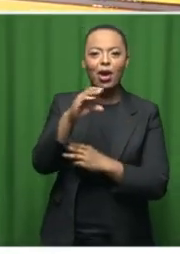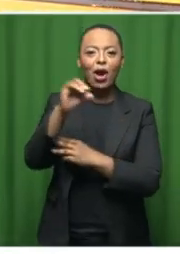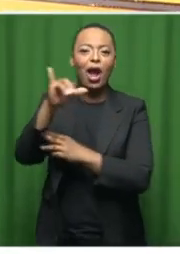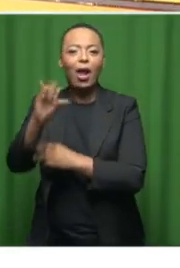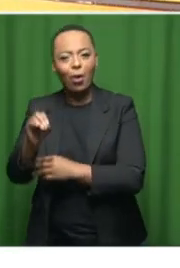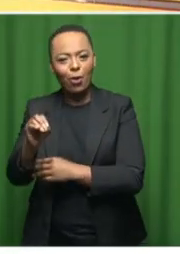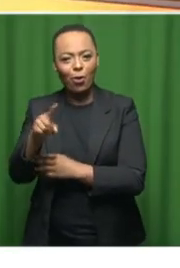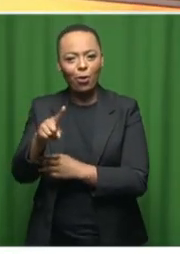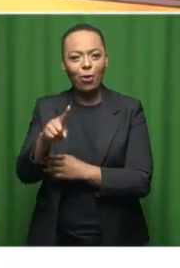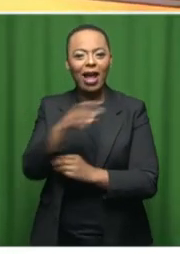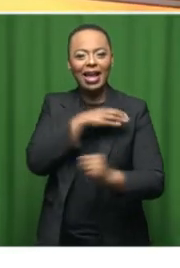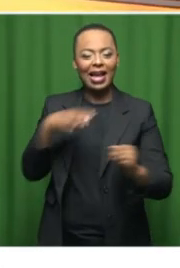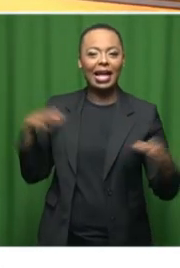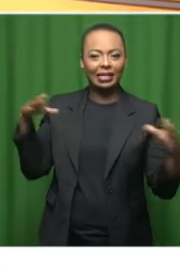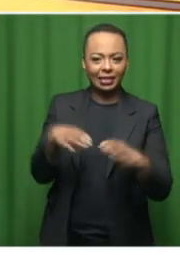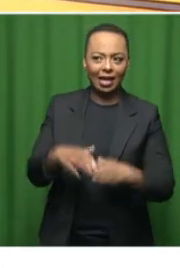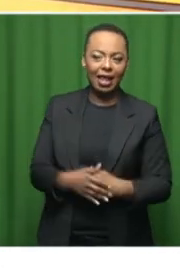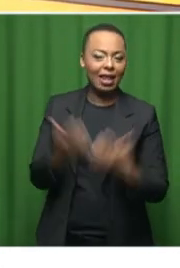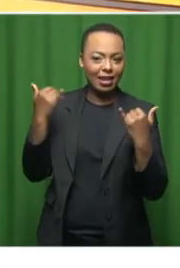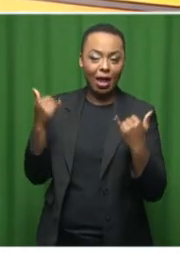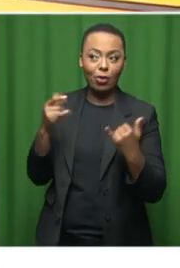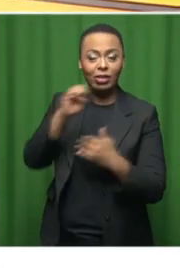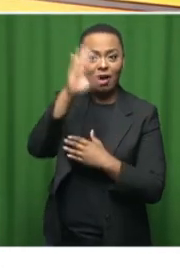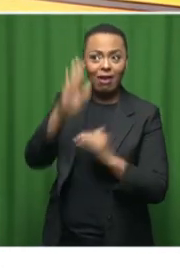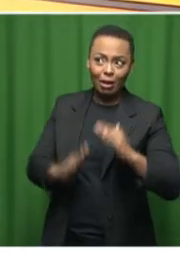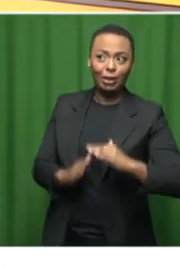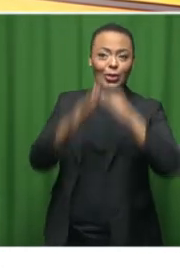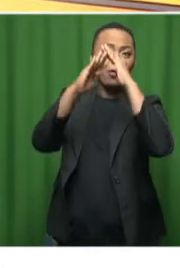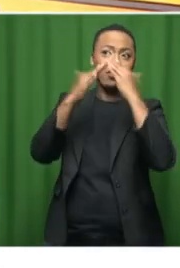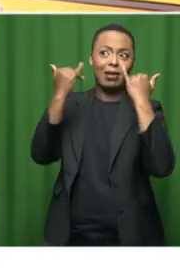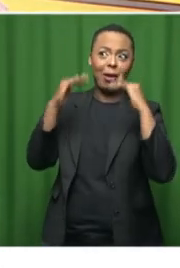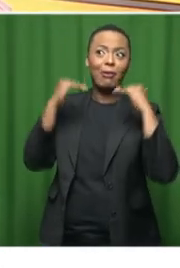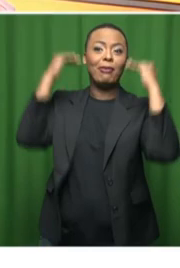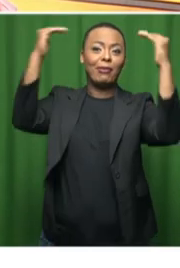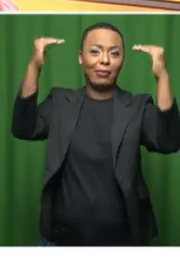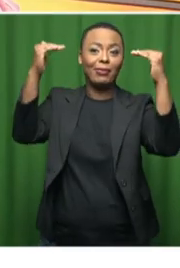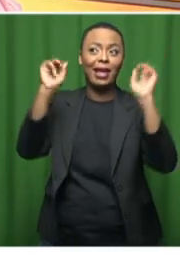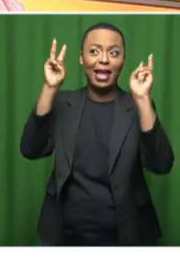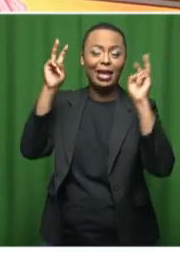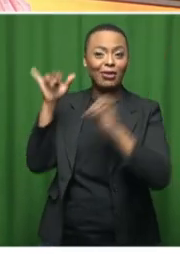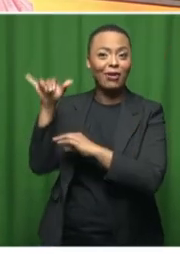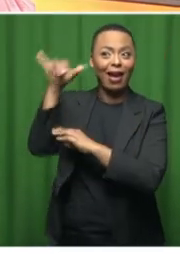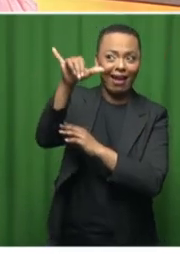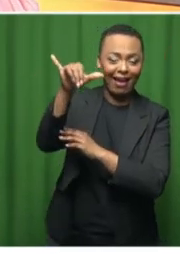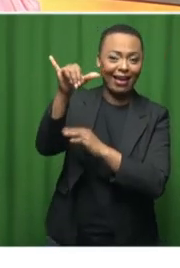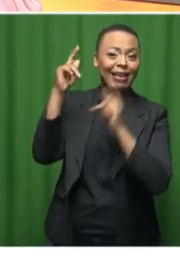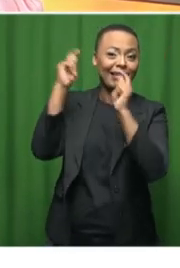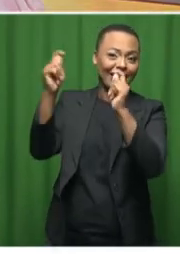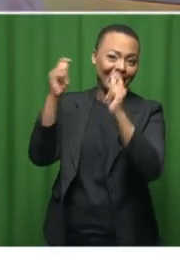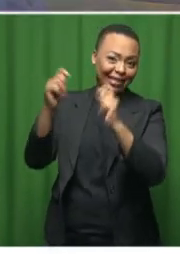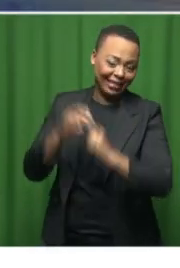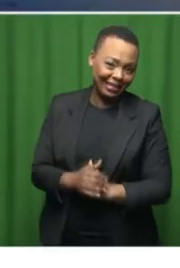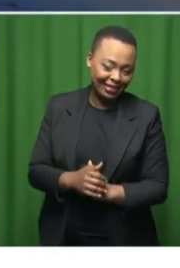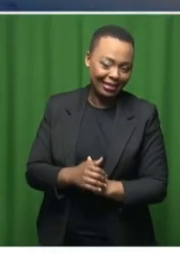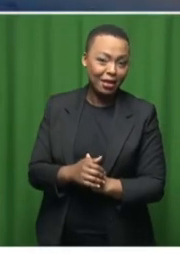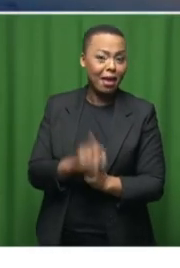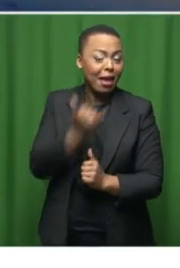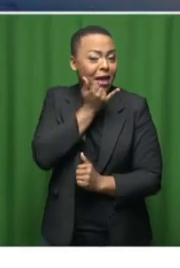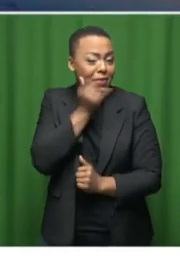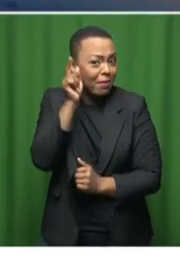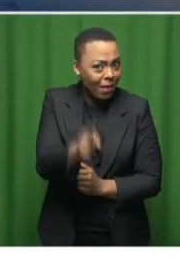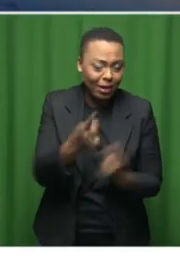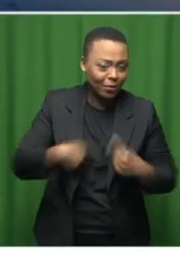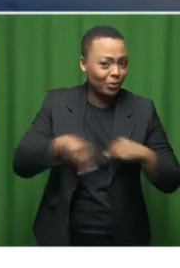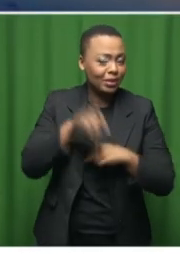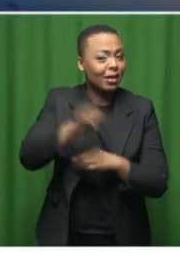Africa is playing high in the aviation sector. And I think it's something that really is a country we should be celebrating and be happy about. Because you're not